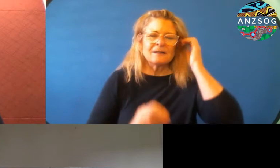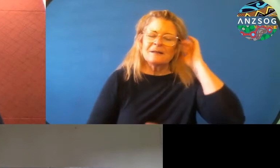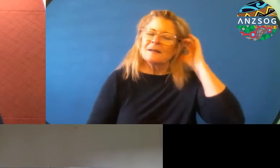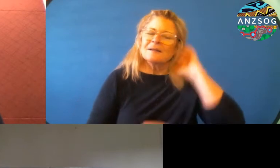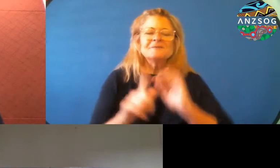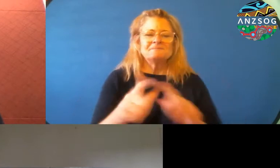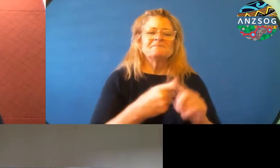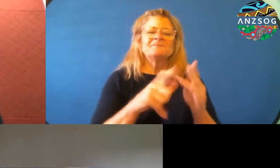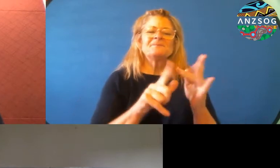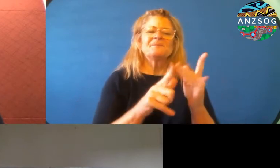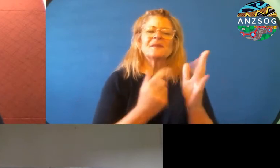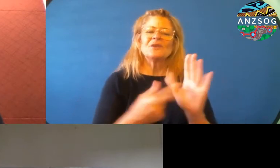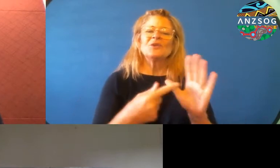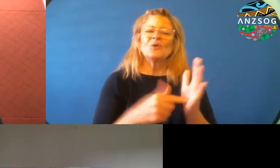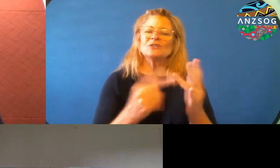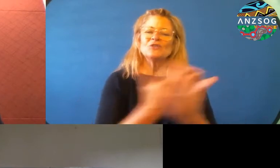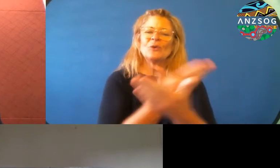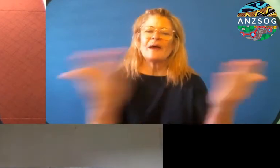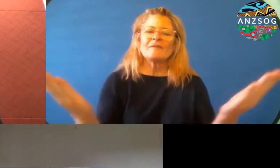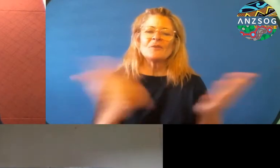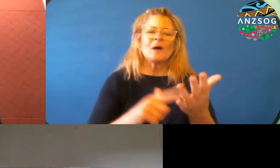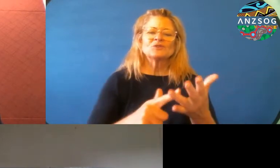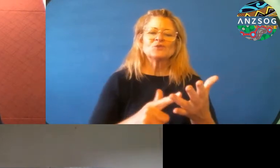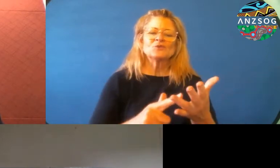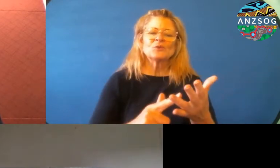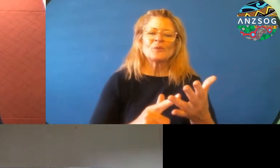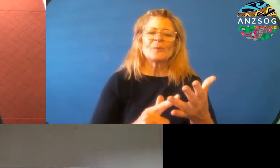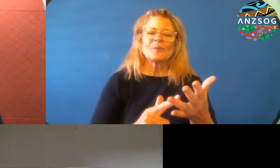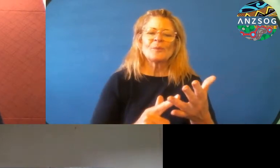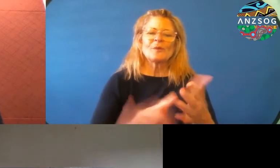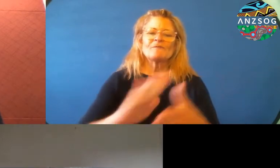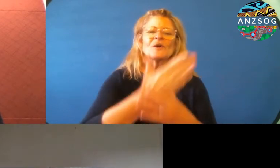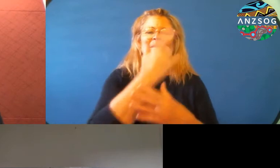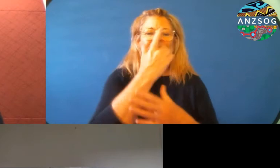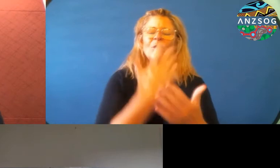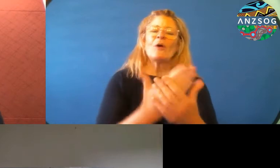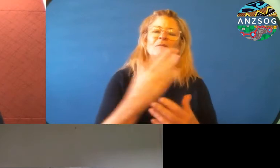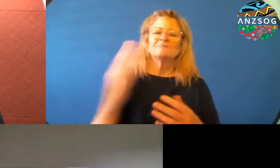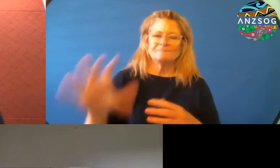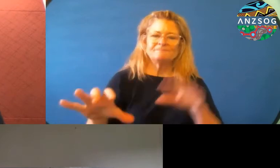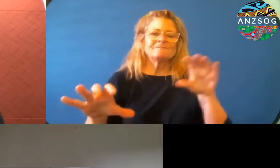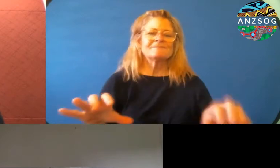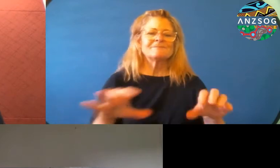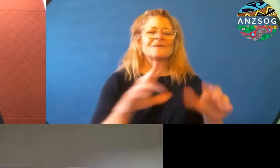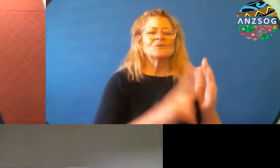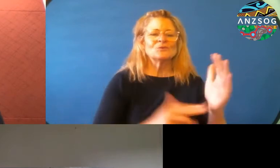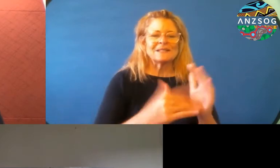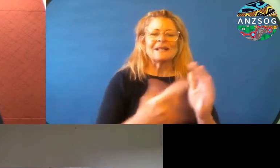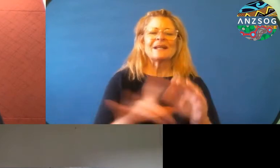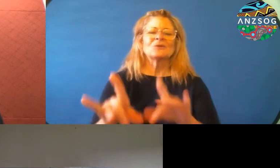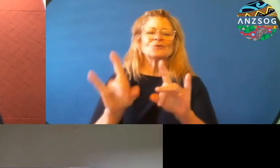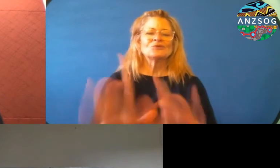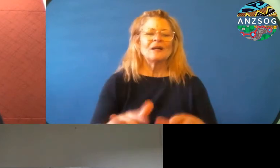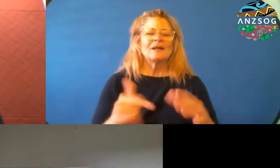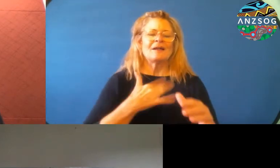everyone. Kiora to the Indigenous on both sides of the Tasman. And, um, I'd